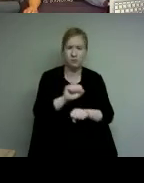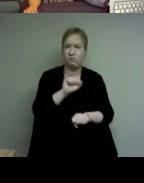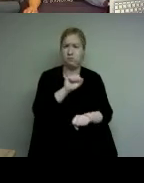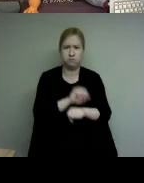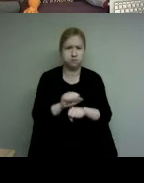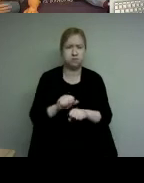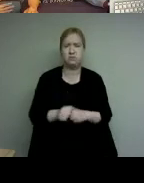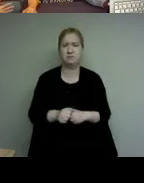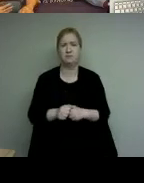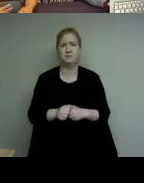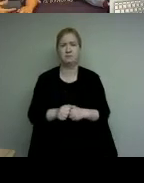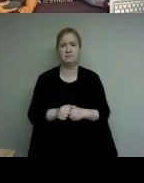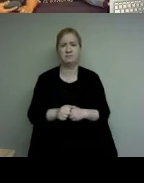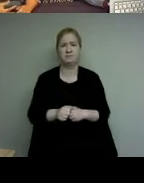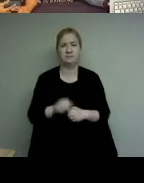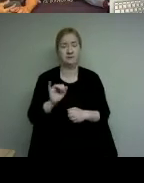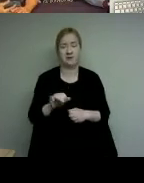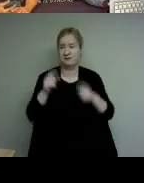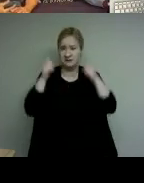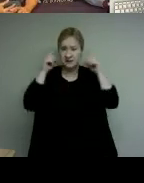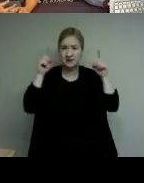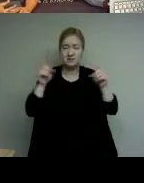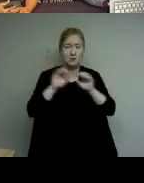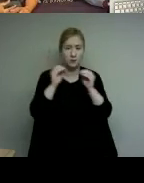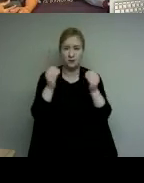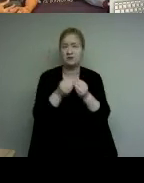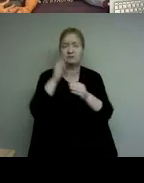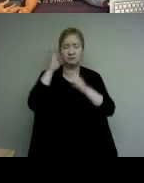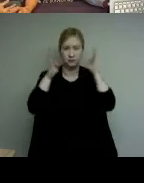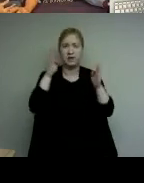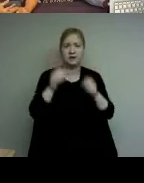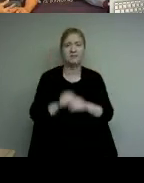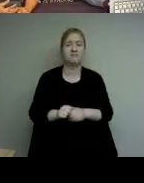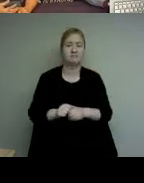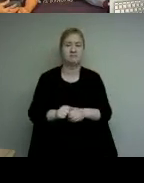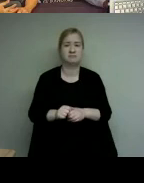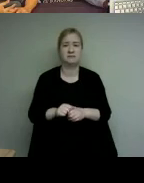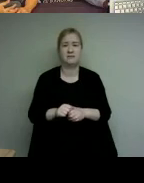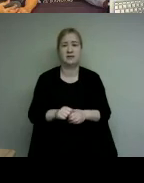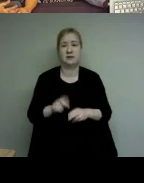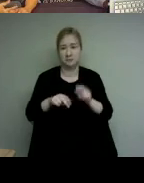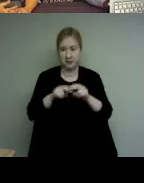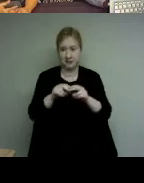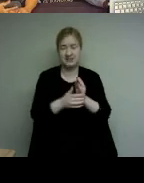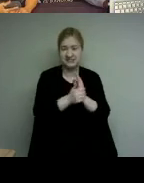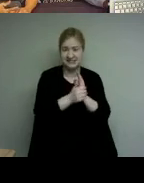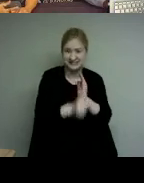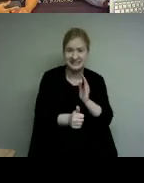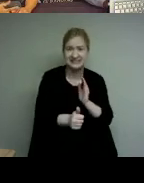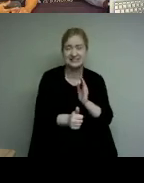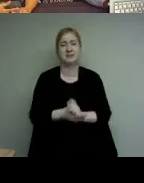the growth and success of this organization and to the success of building a more skilled and inviting workforce